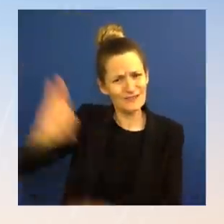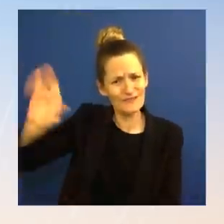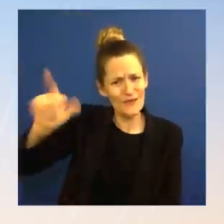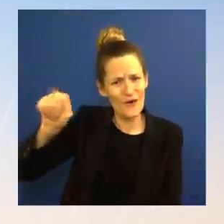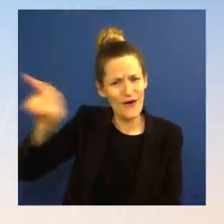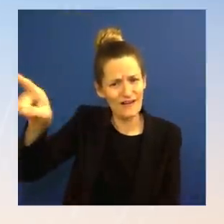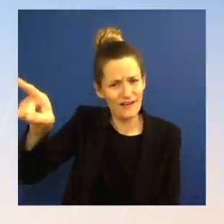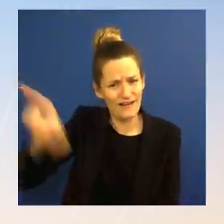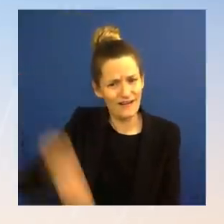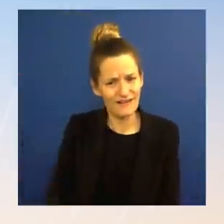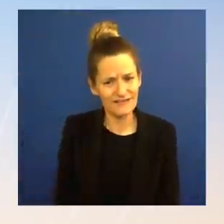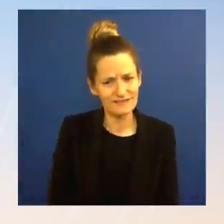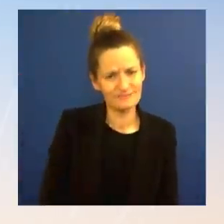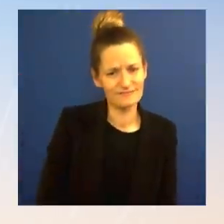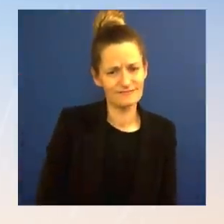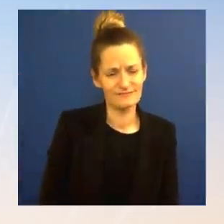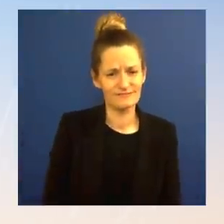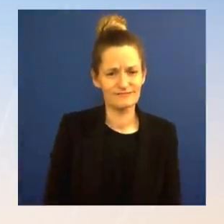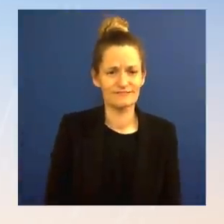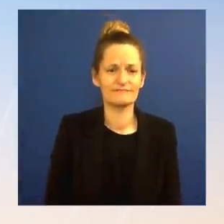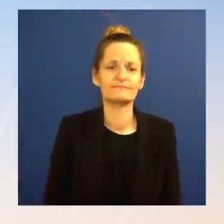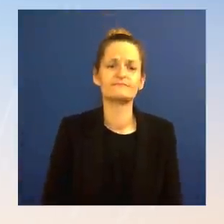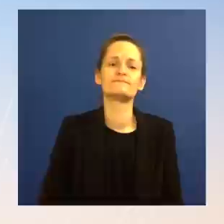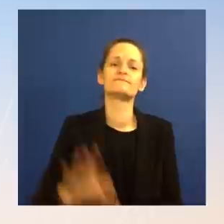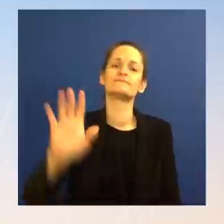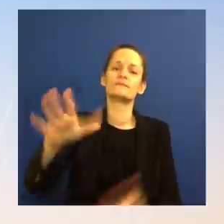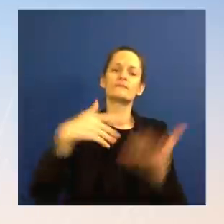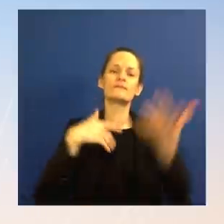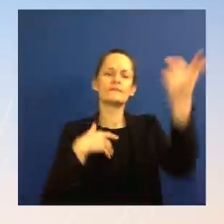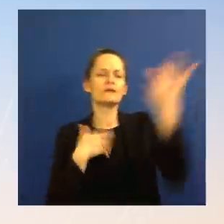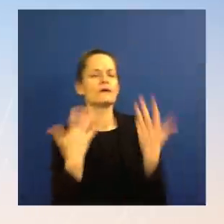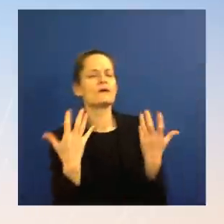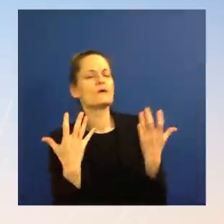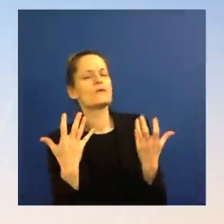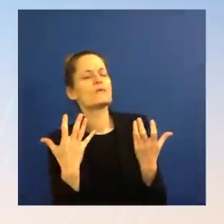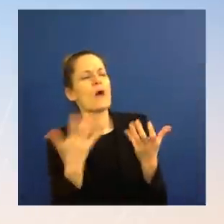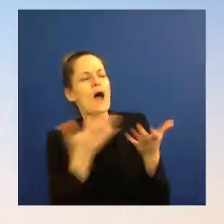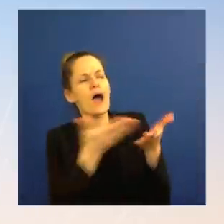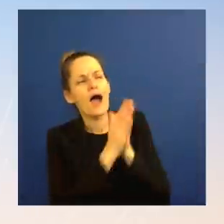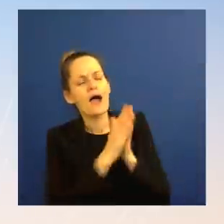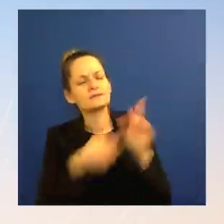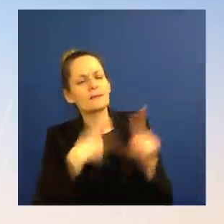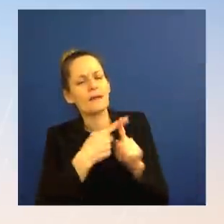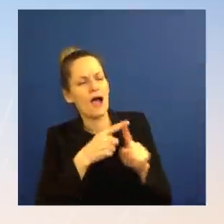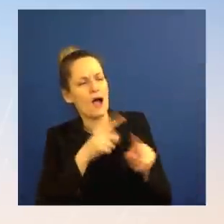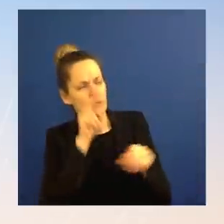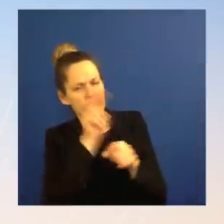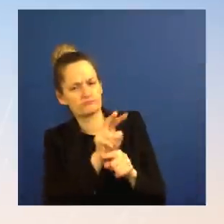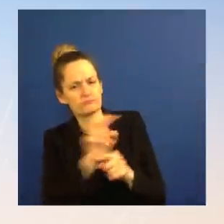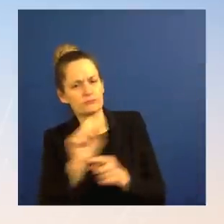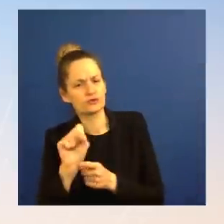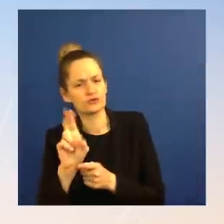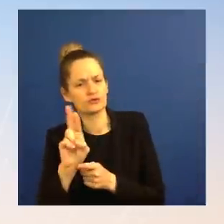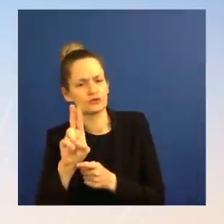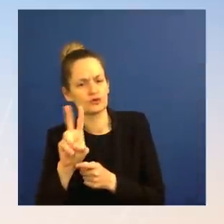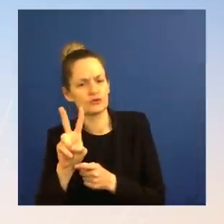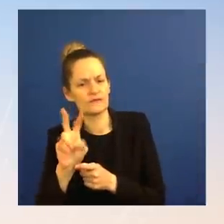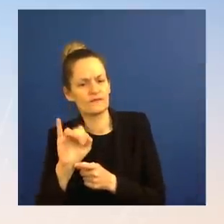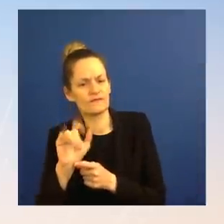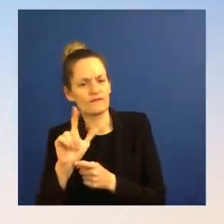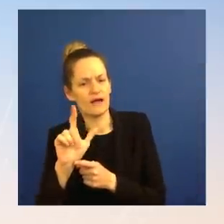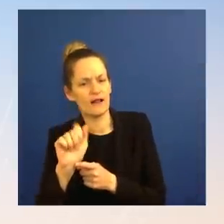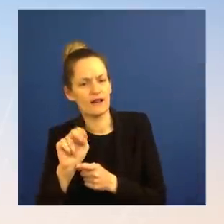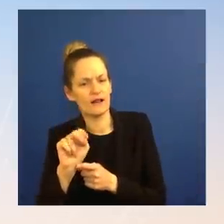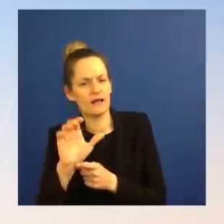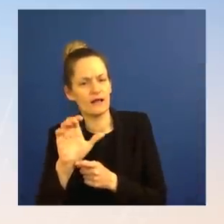the surveillance matters as well. Ms. Sure. The Press, Senators Wyden and Heinrich, who are Democrats, recently alleged that the CIA is